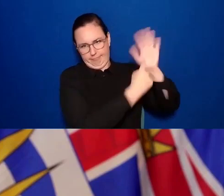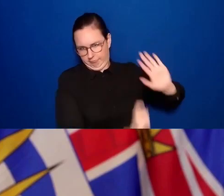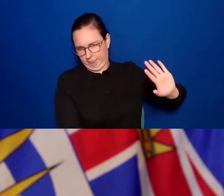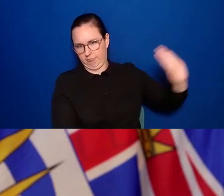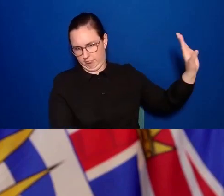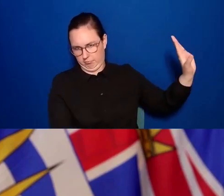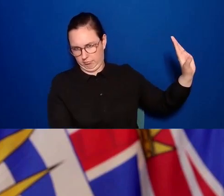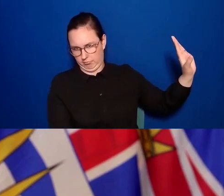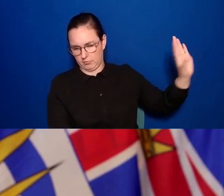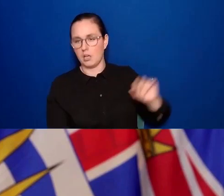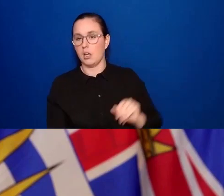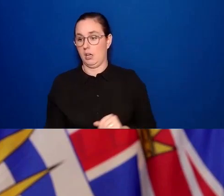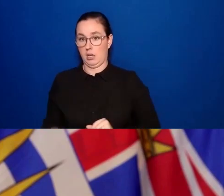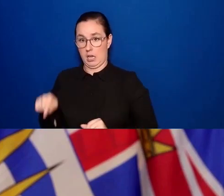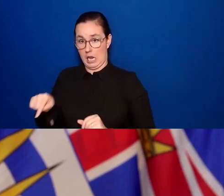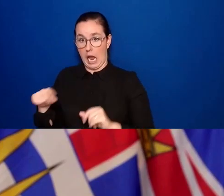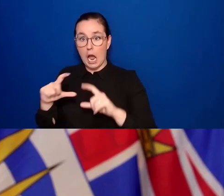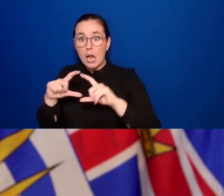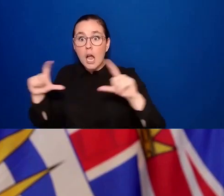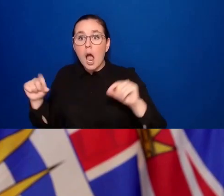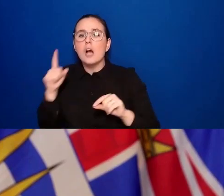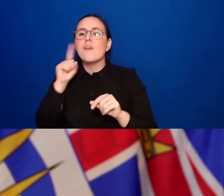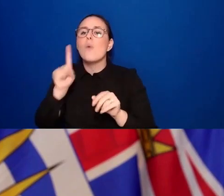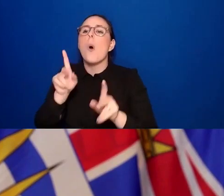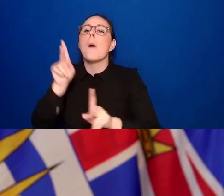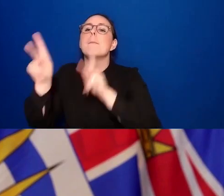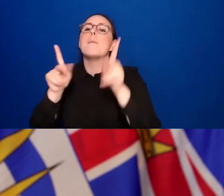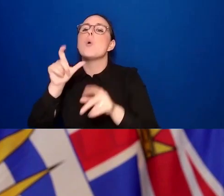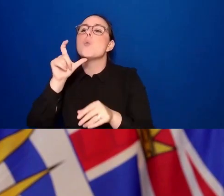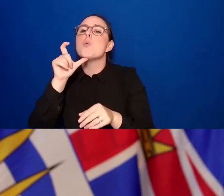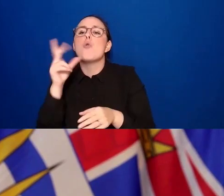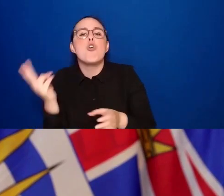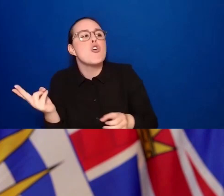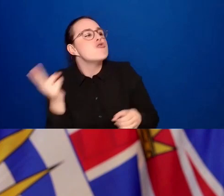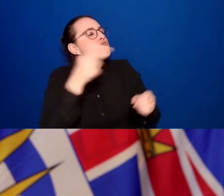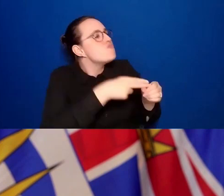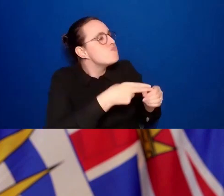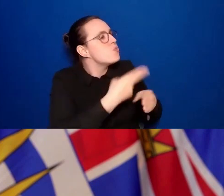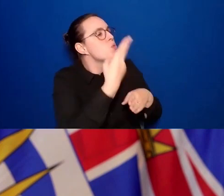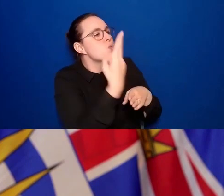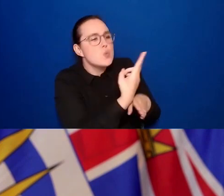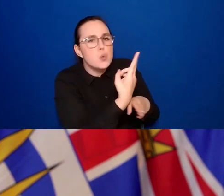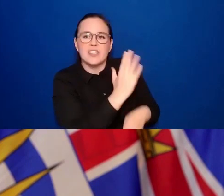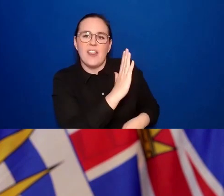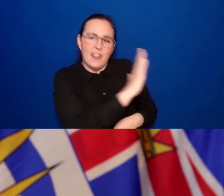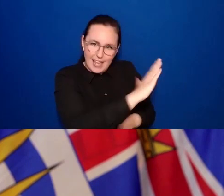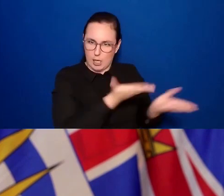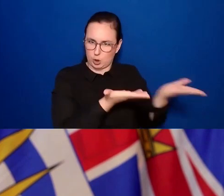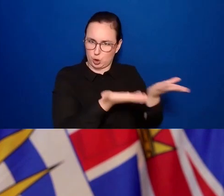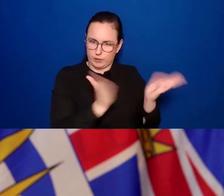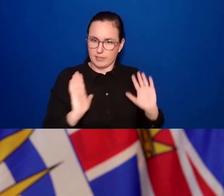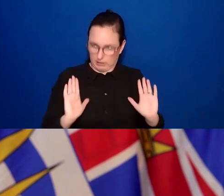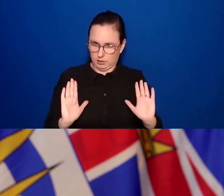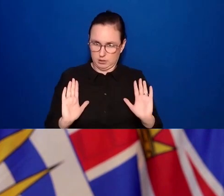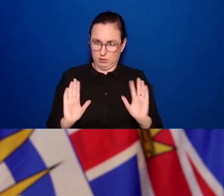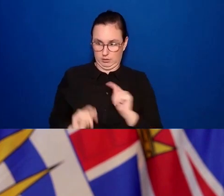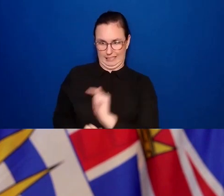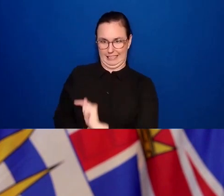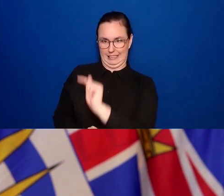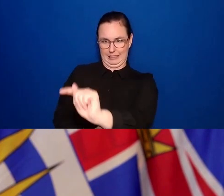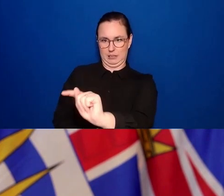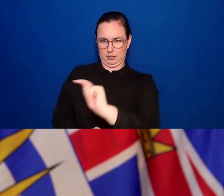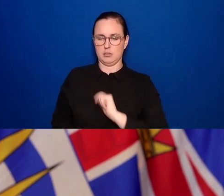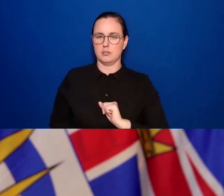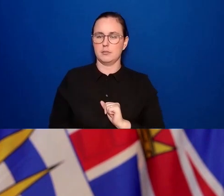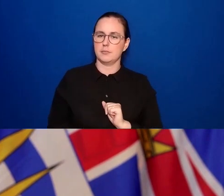to events and services. Justine, you have a follow-up? I do, thank you. And I know the Canadian